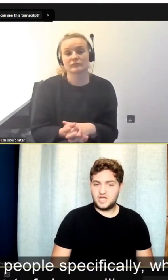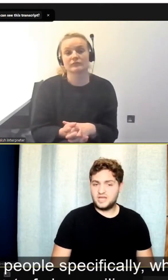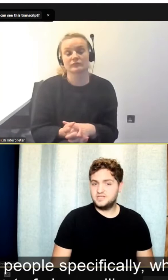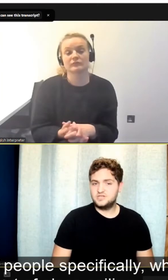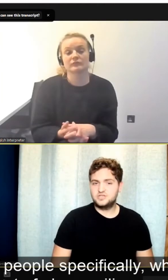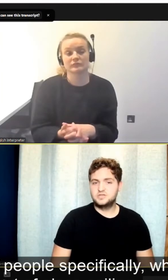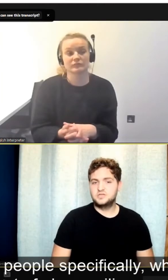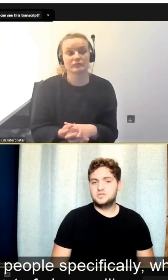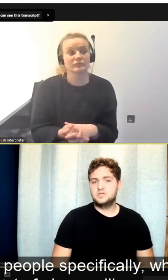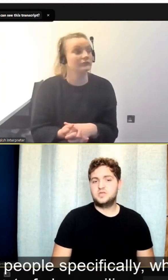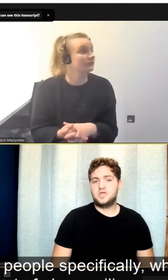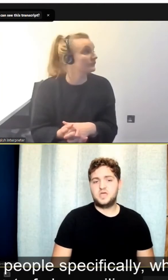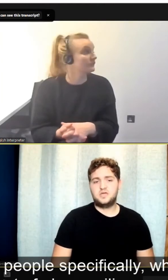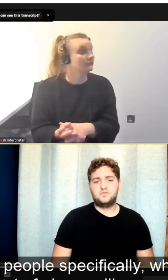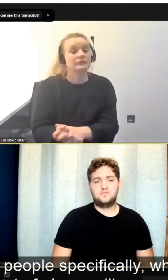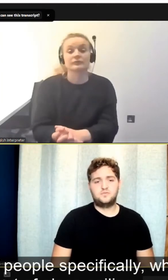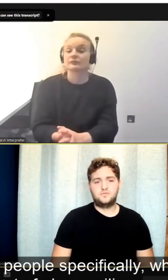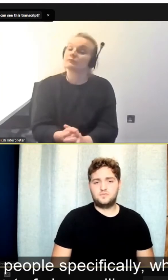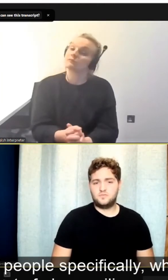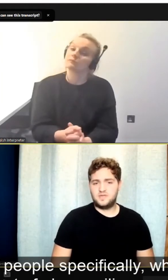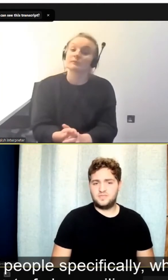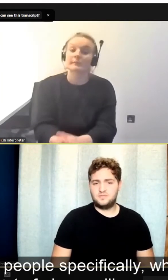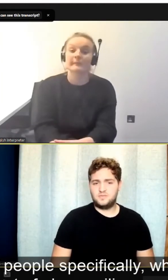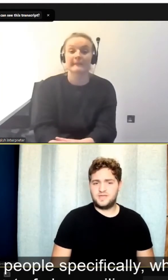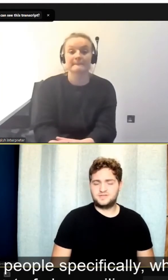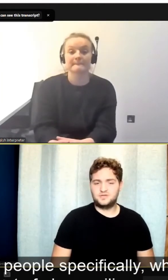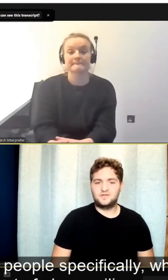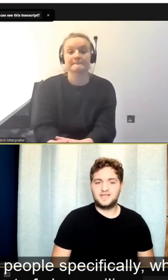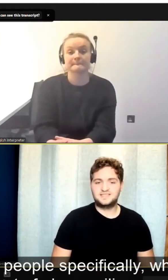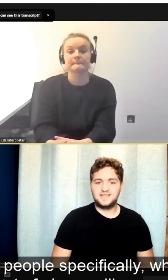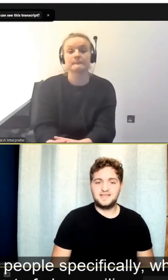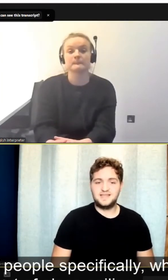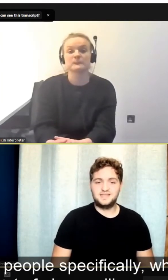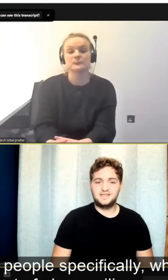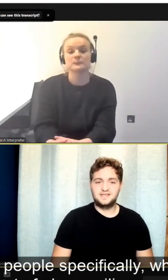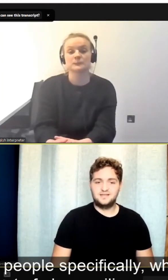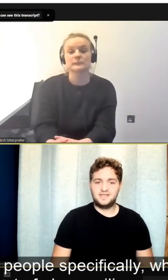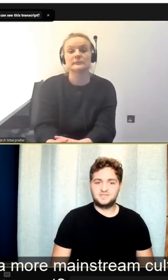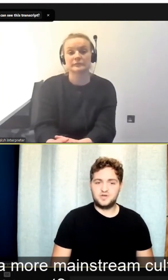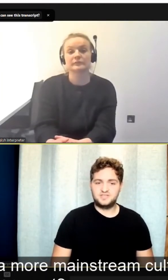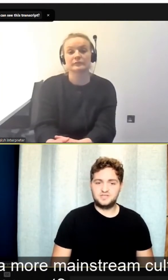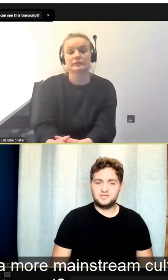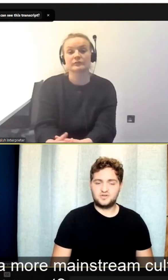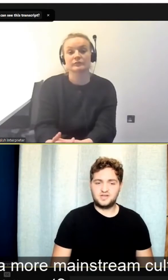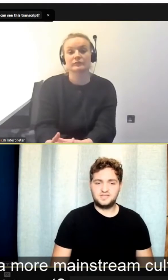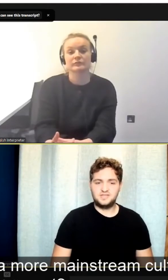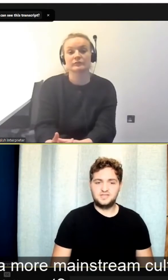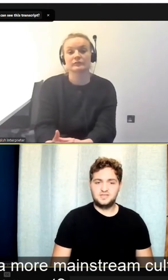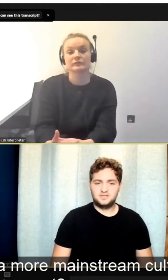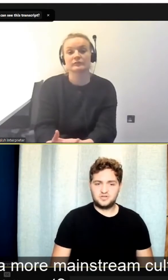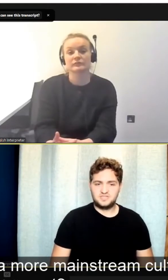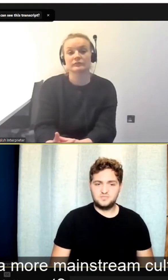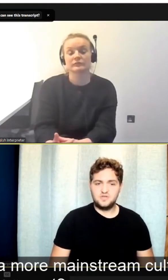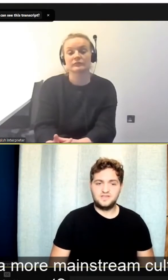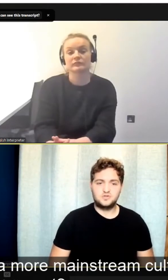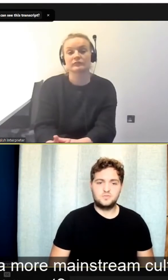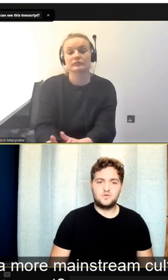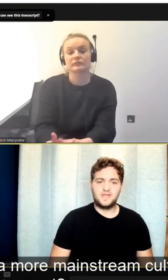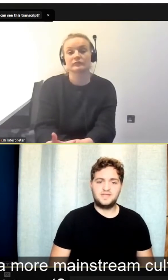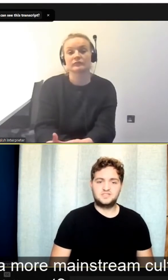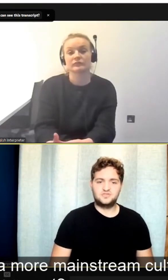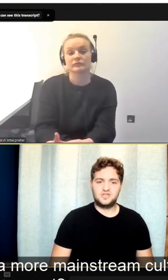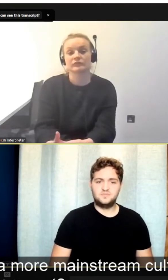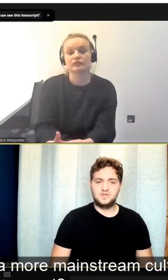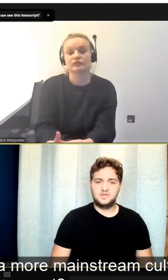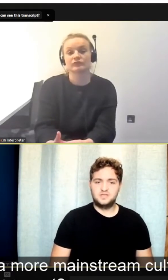a challenge with that sort of glass ceiling that's present, and trying to move into